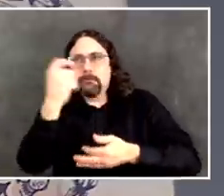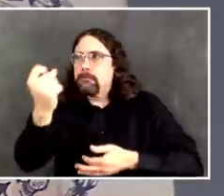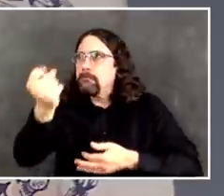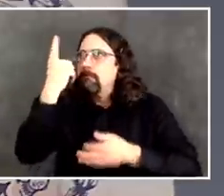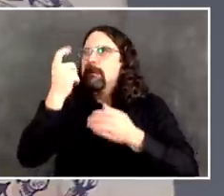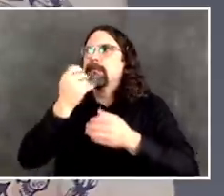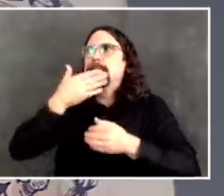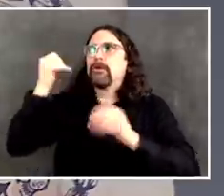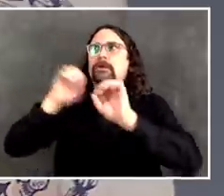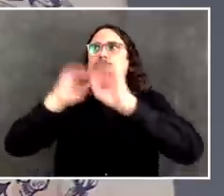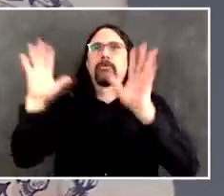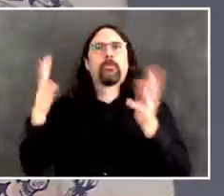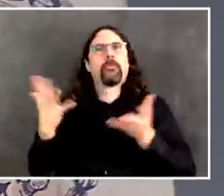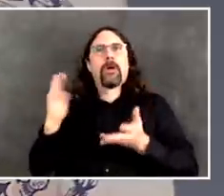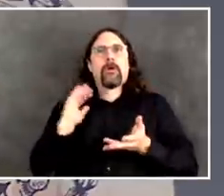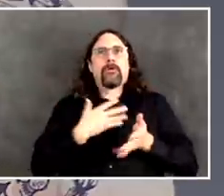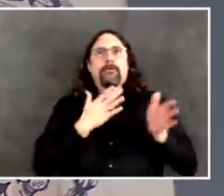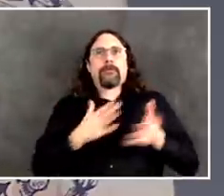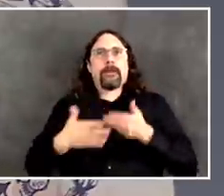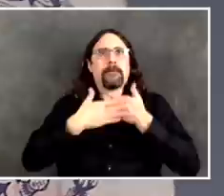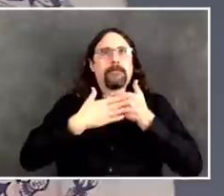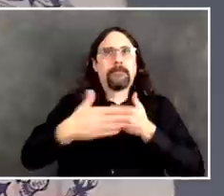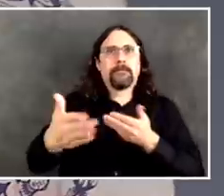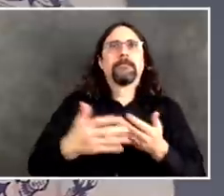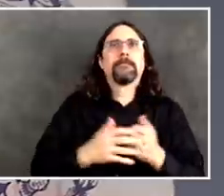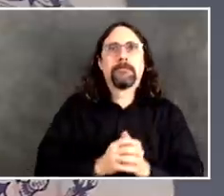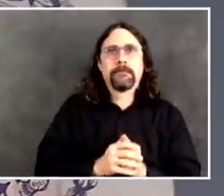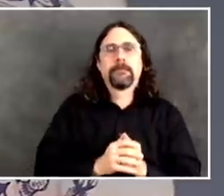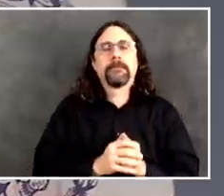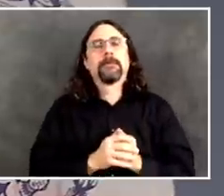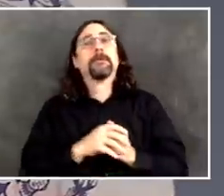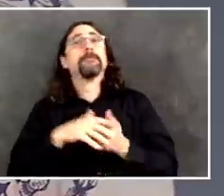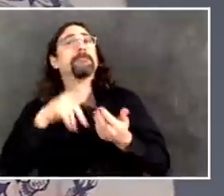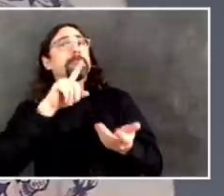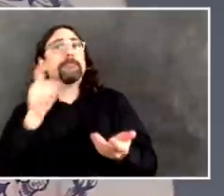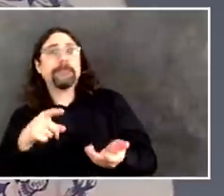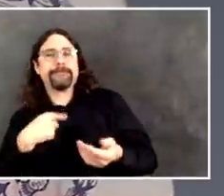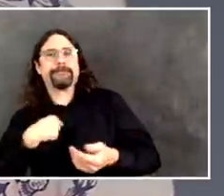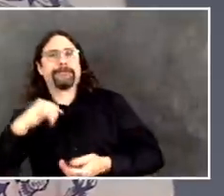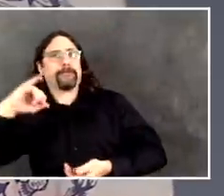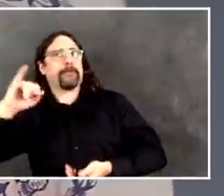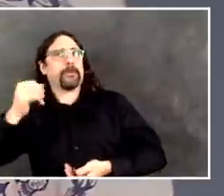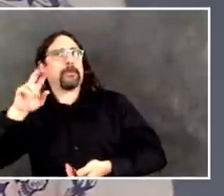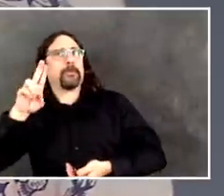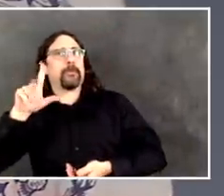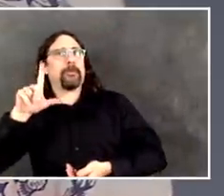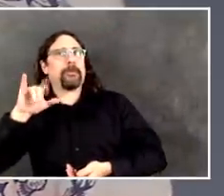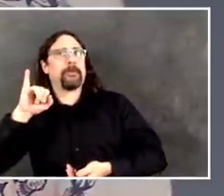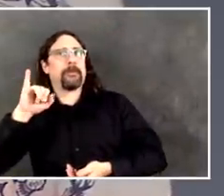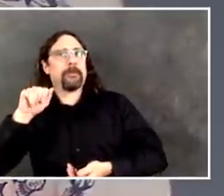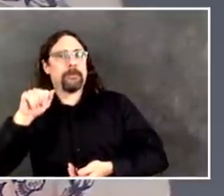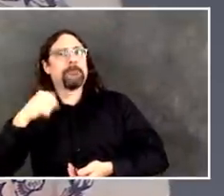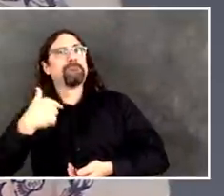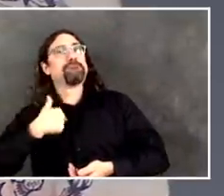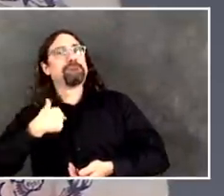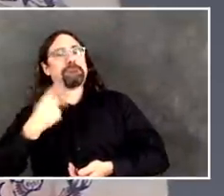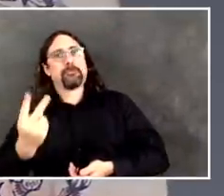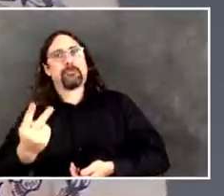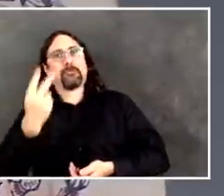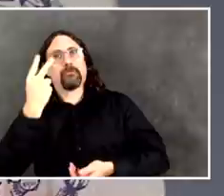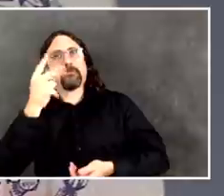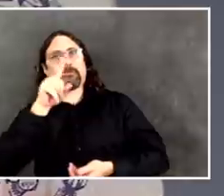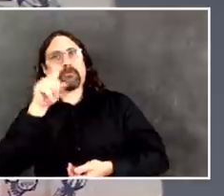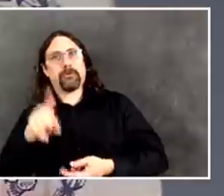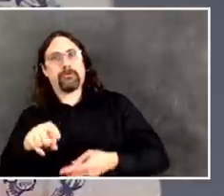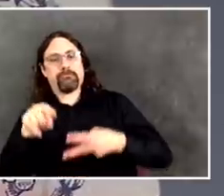Hi, good morning, everyone. I have a question for you, Mr. Mayor, and a question for the doctors. I'll start with your question. I'd like to